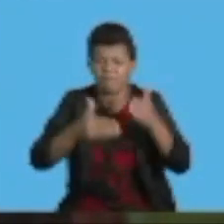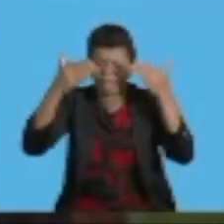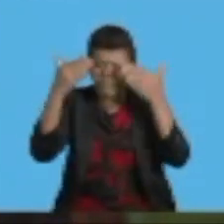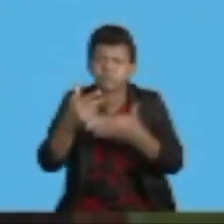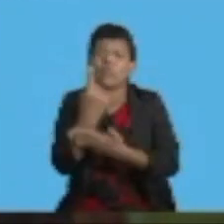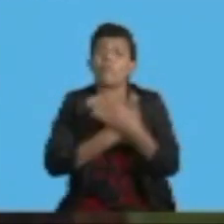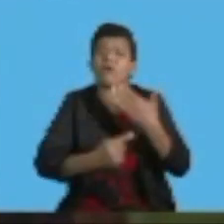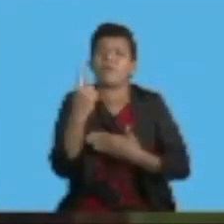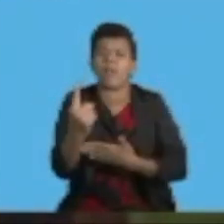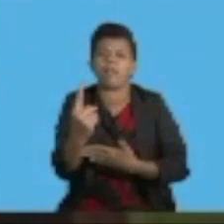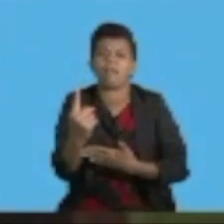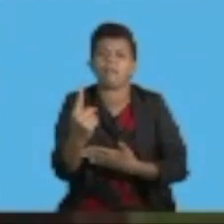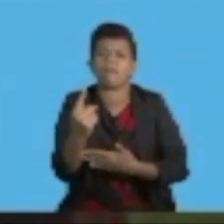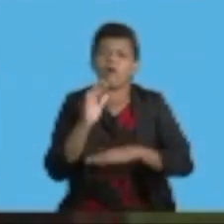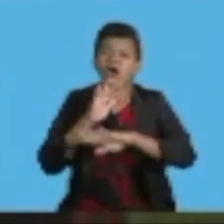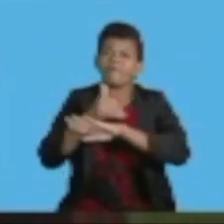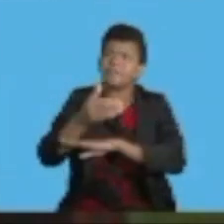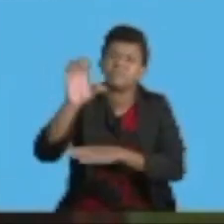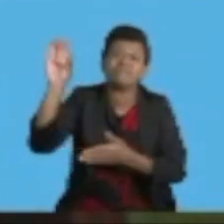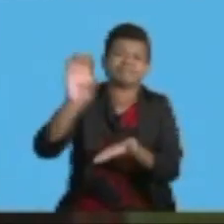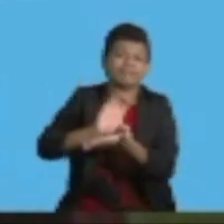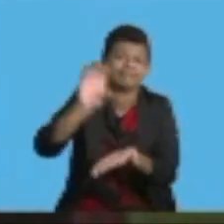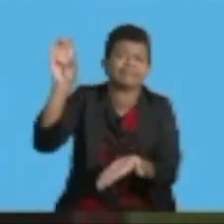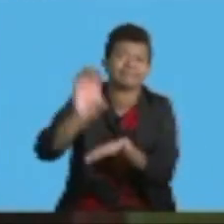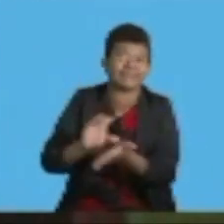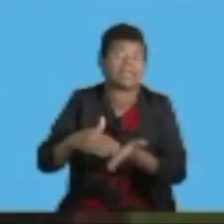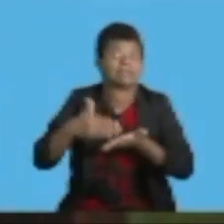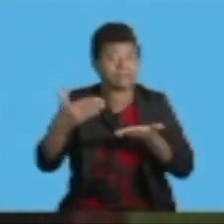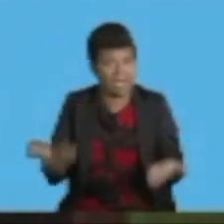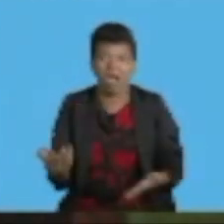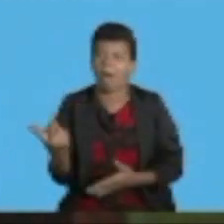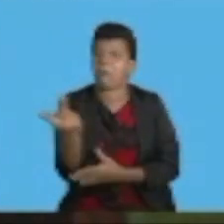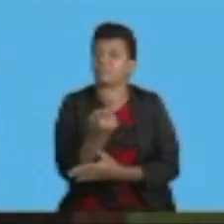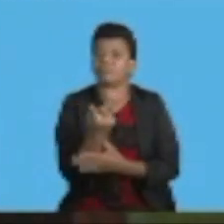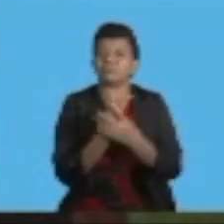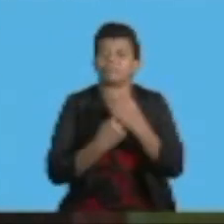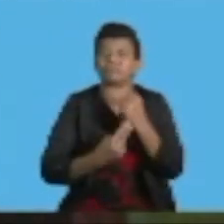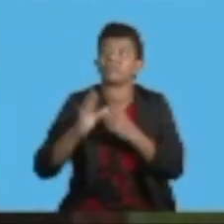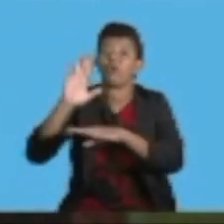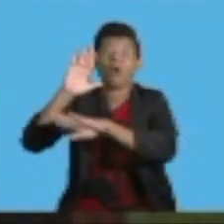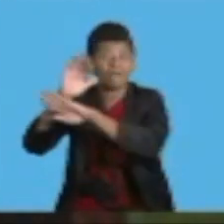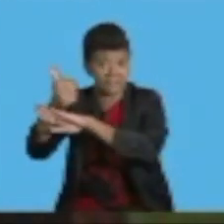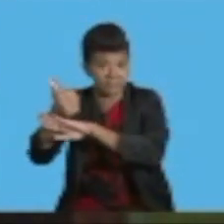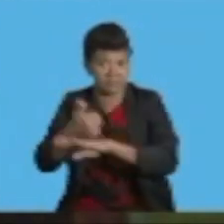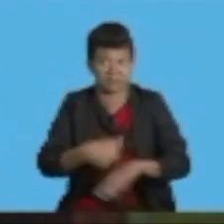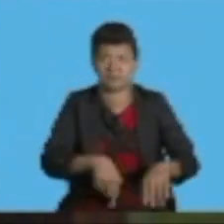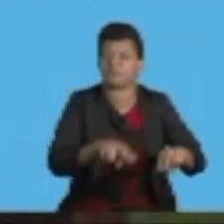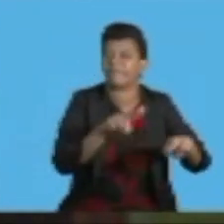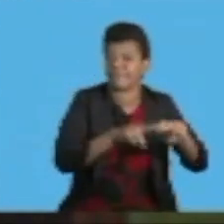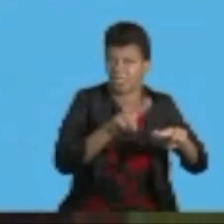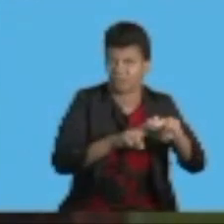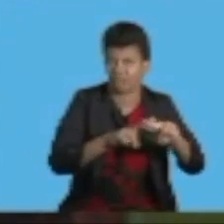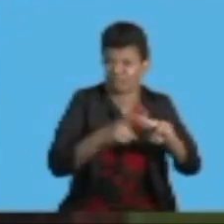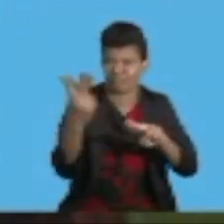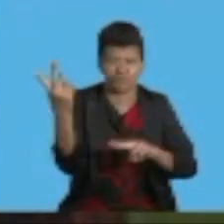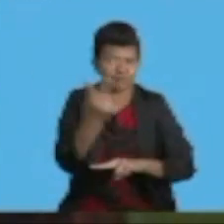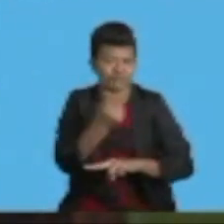The key features of the revised legislation will include investors' rights and obligations,